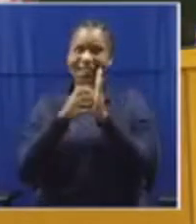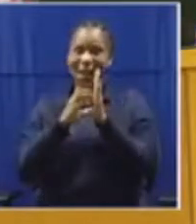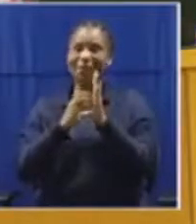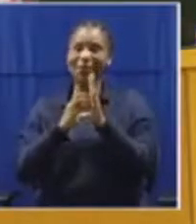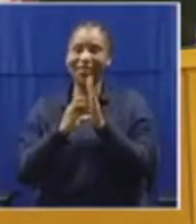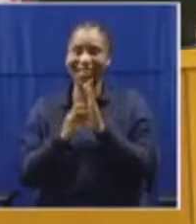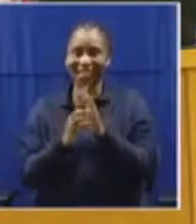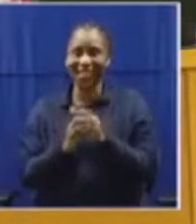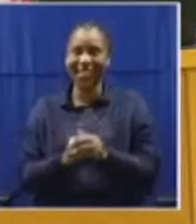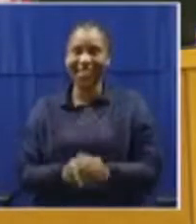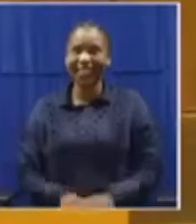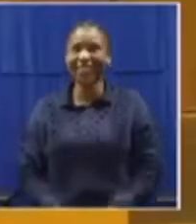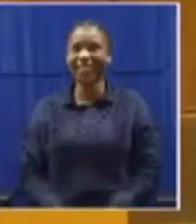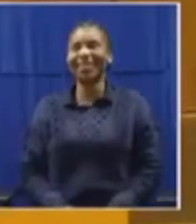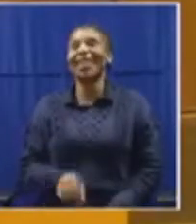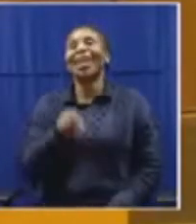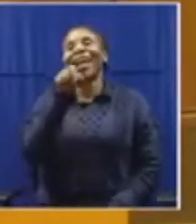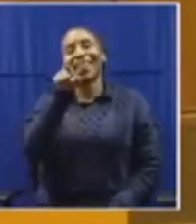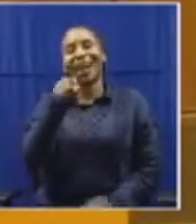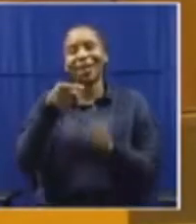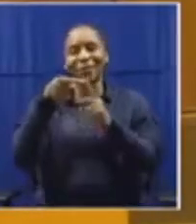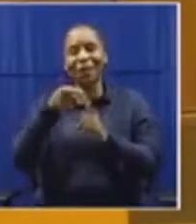you, but that is not a point of order.